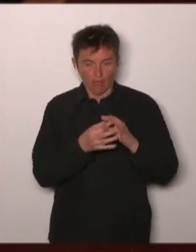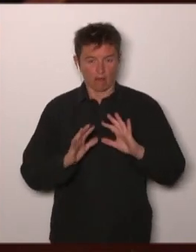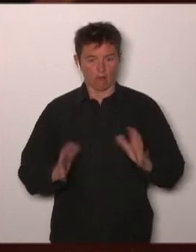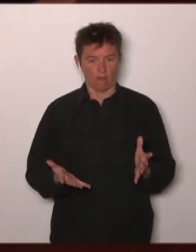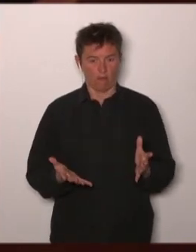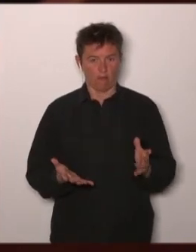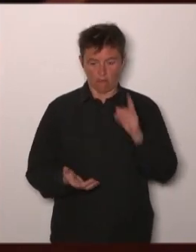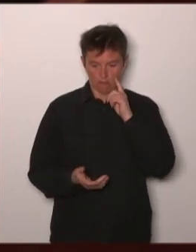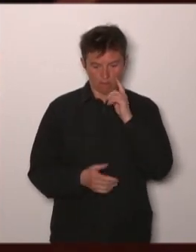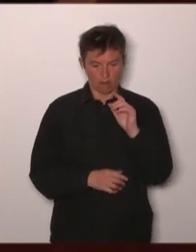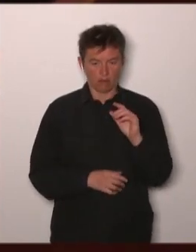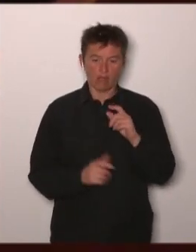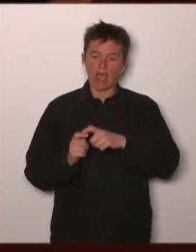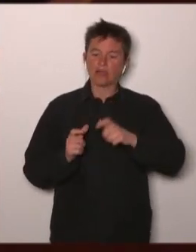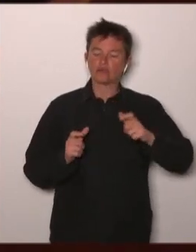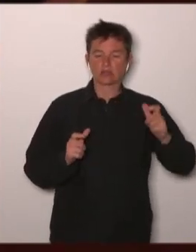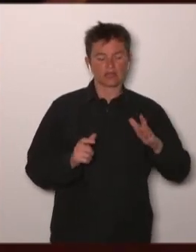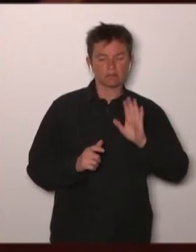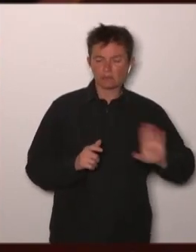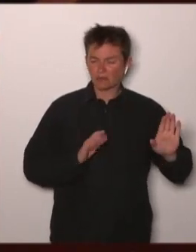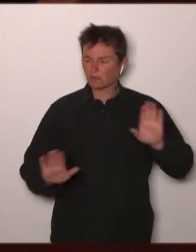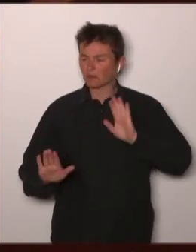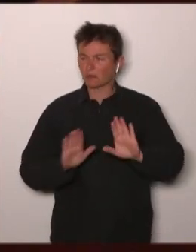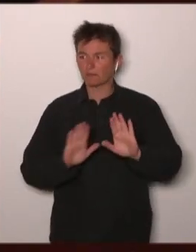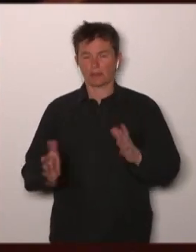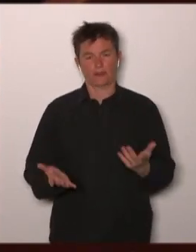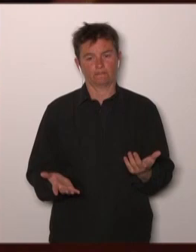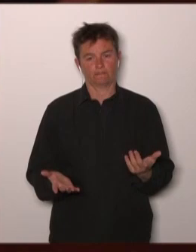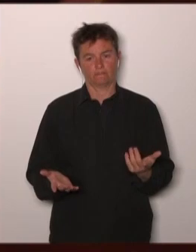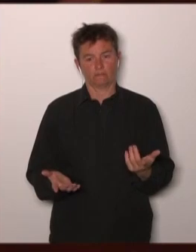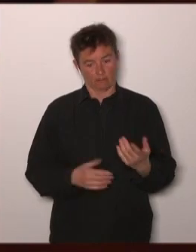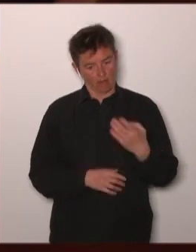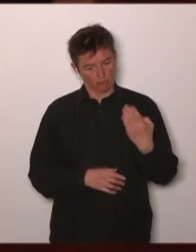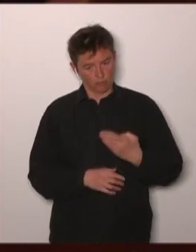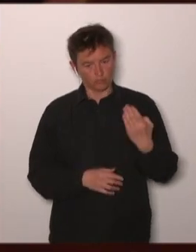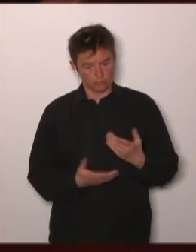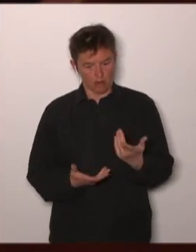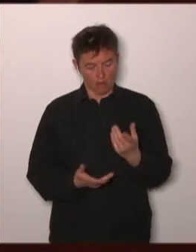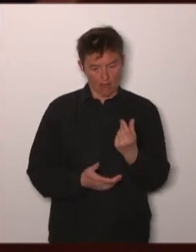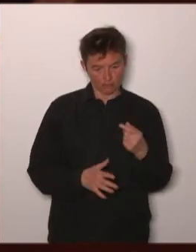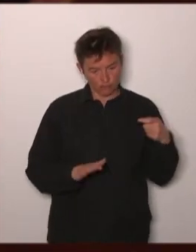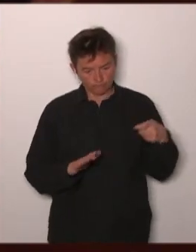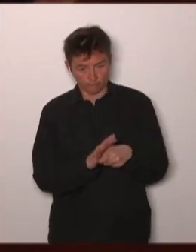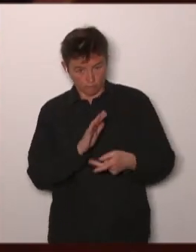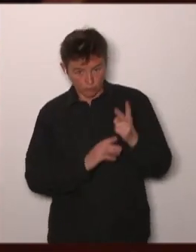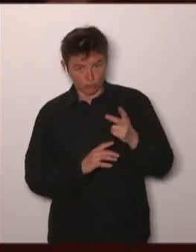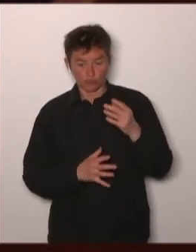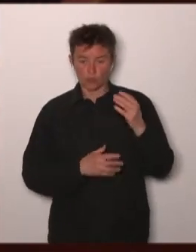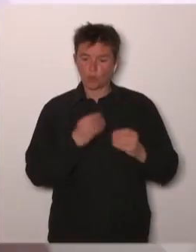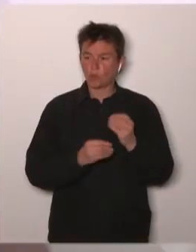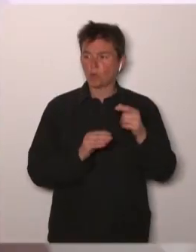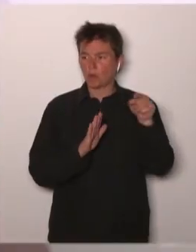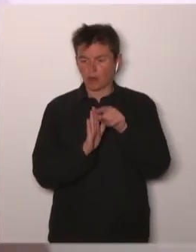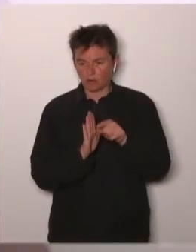big idea means more money and more regulation for them so they might be a bit reluctant to it I guess